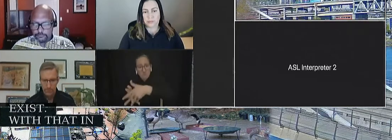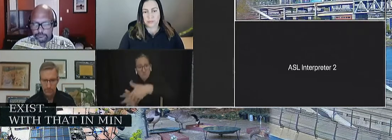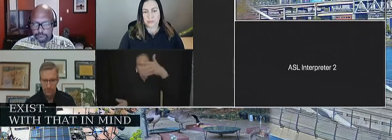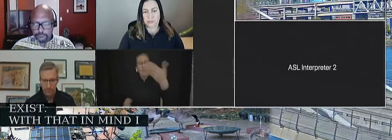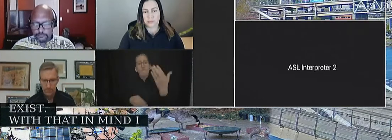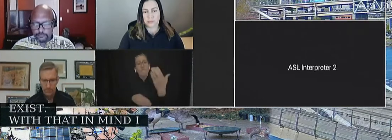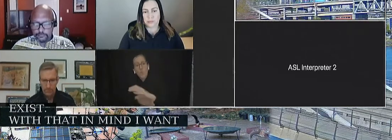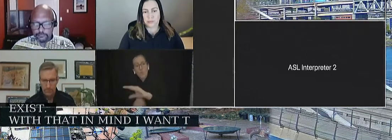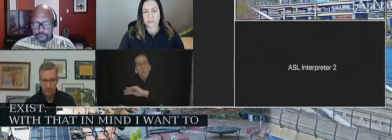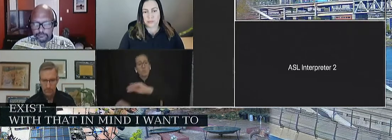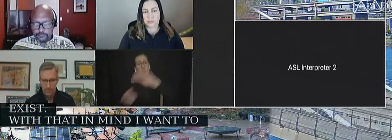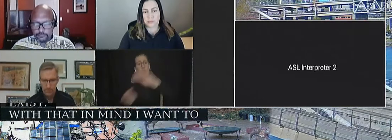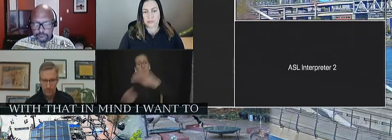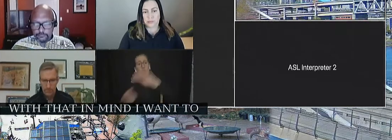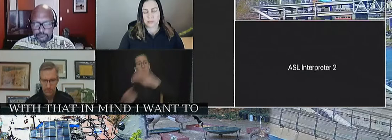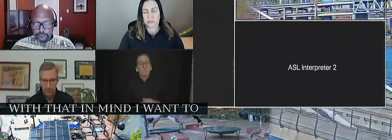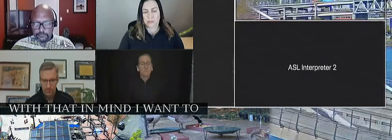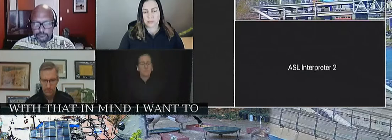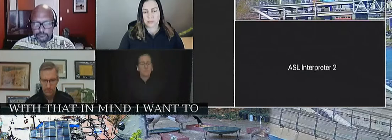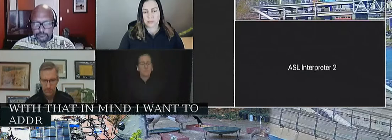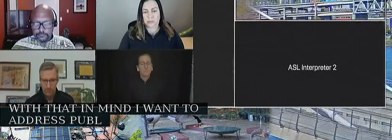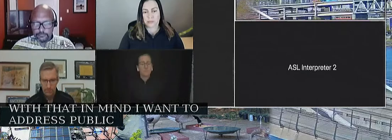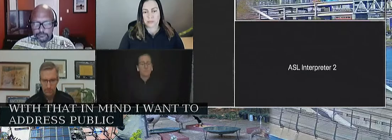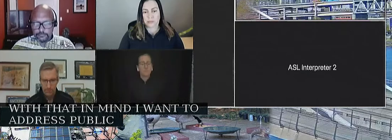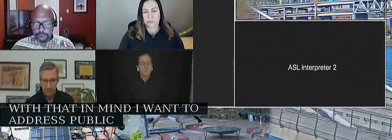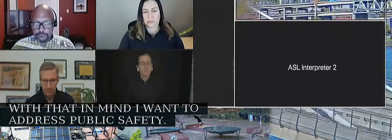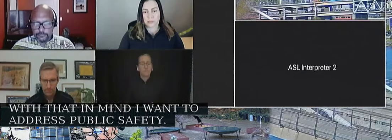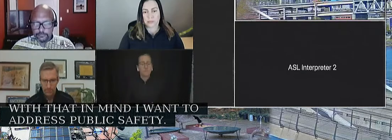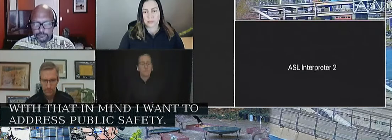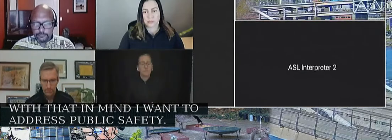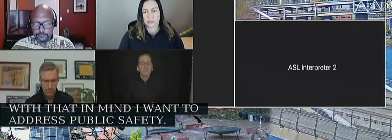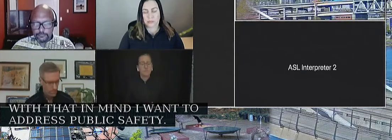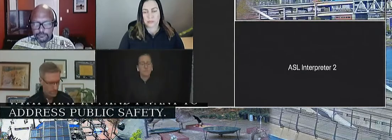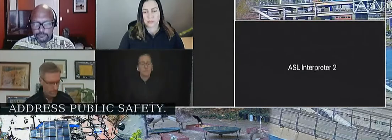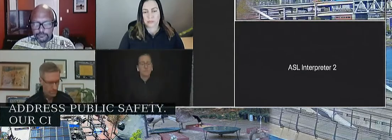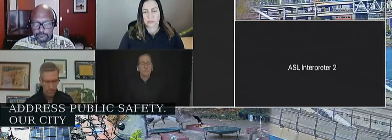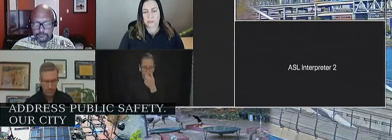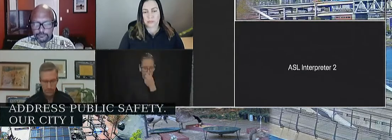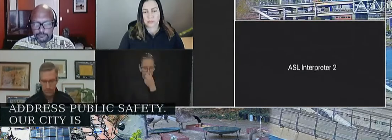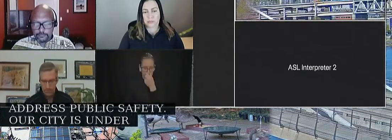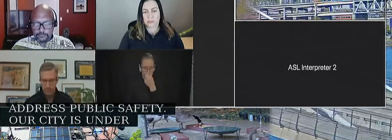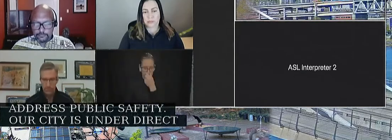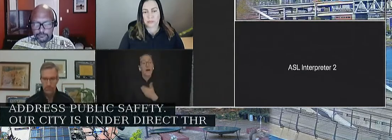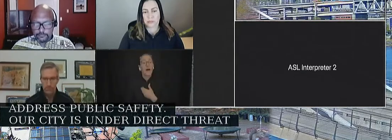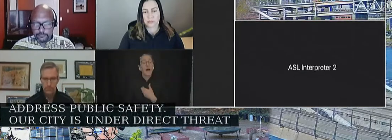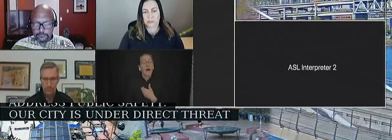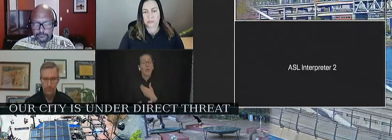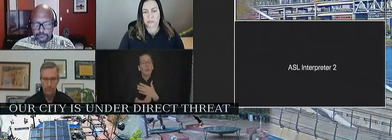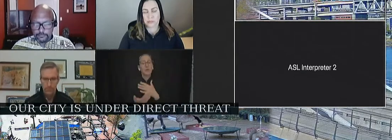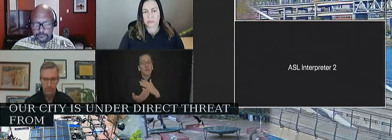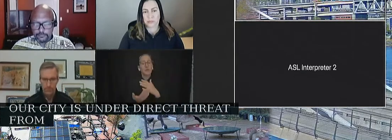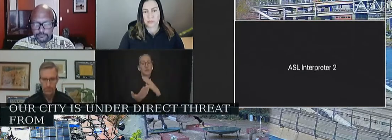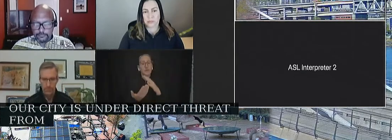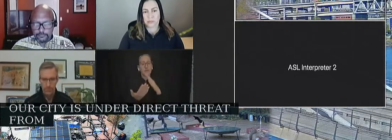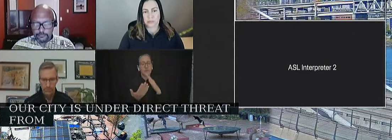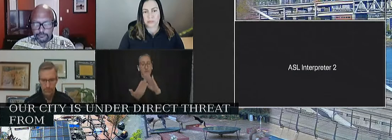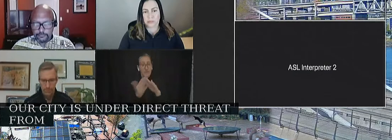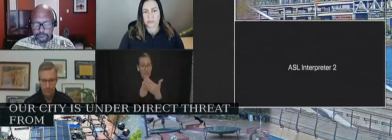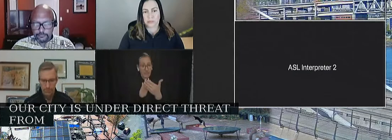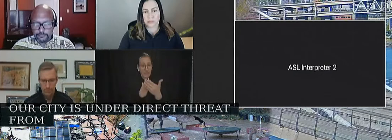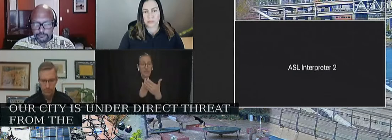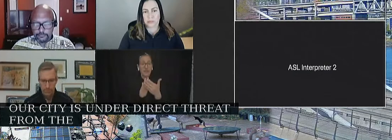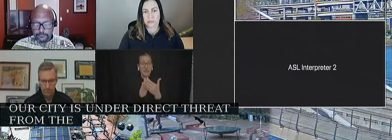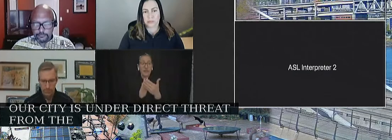public safety. Our city is under direct threat from the liquefaction zone on which